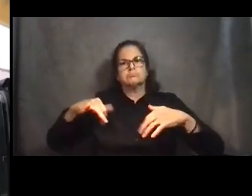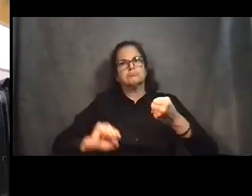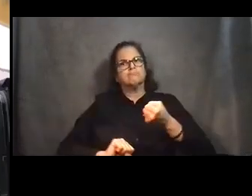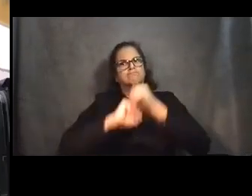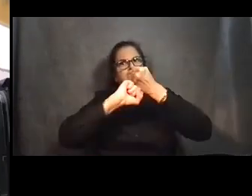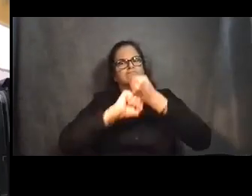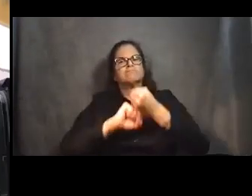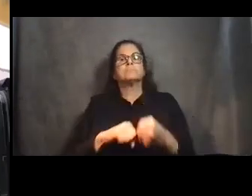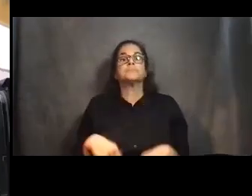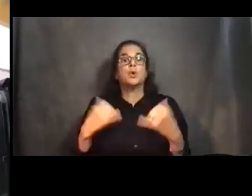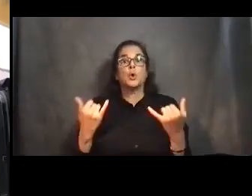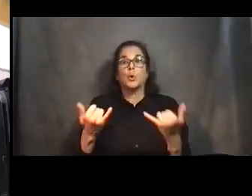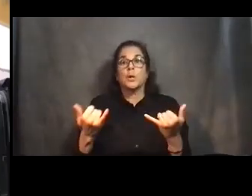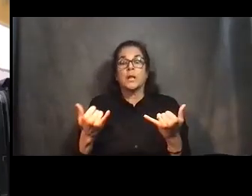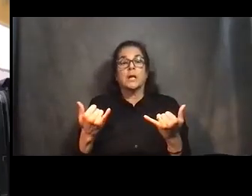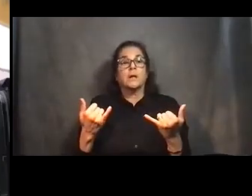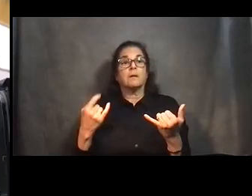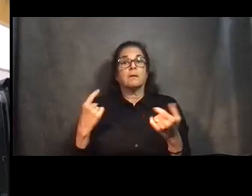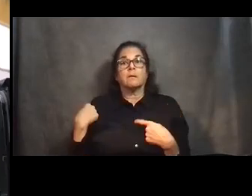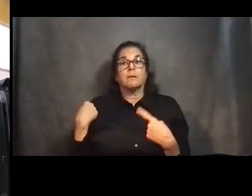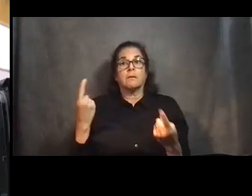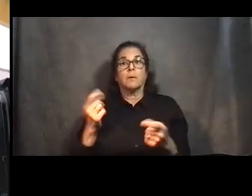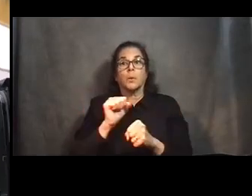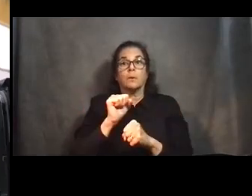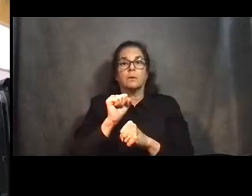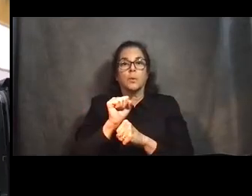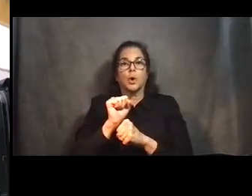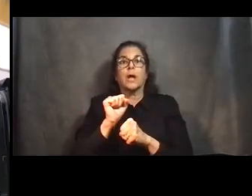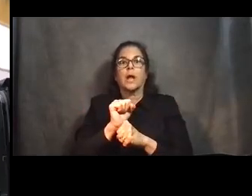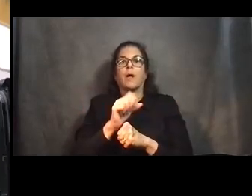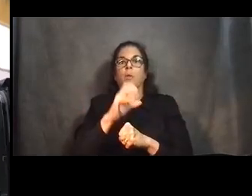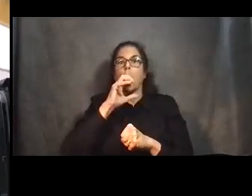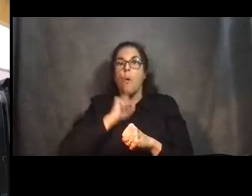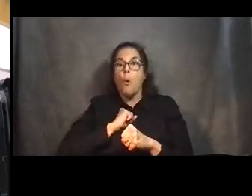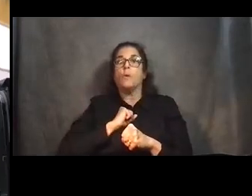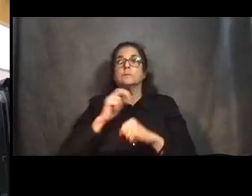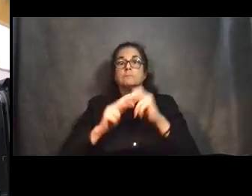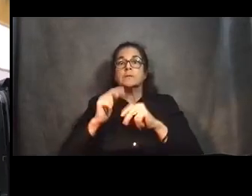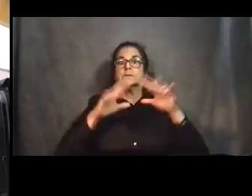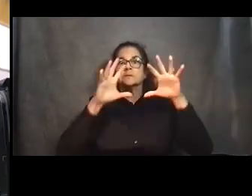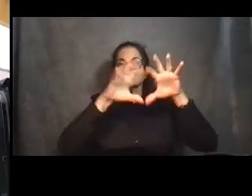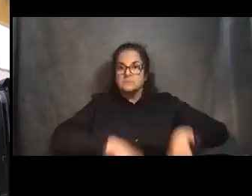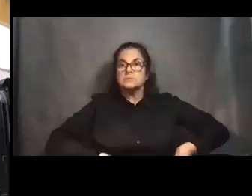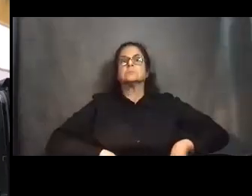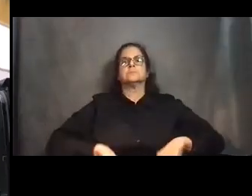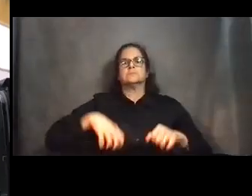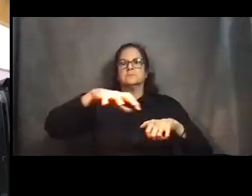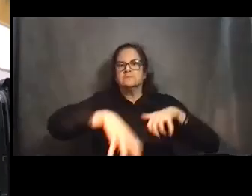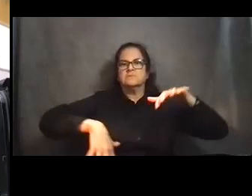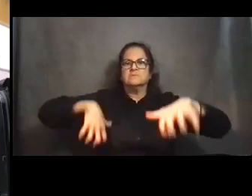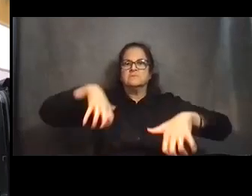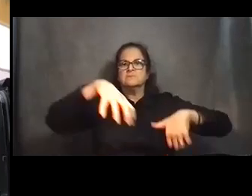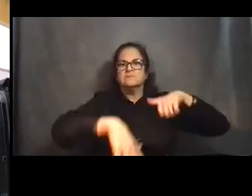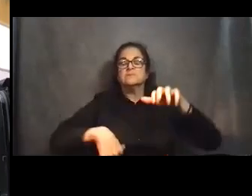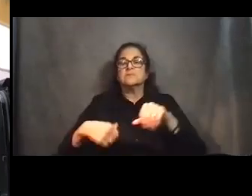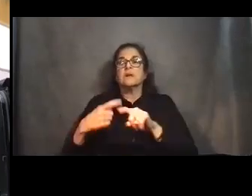So currently we are working on structure demolition and excavation, working in various locations from